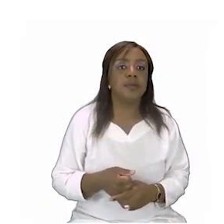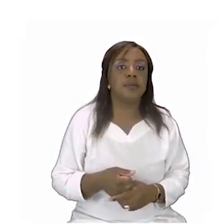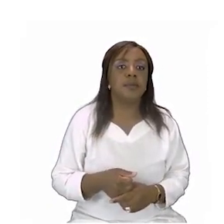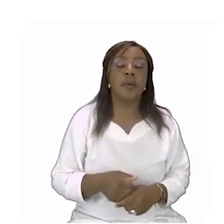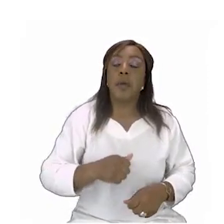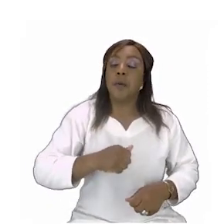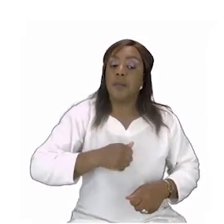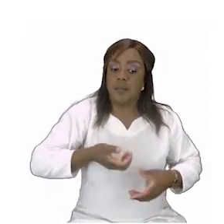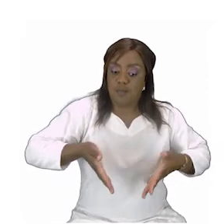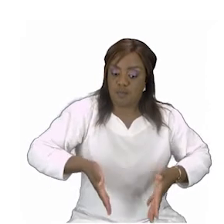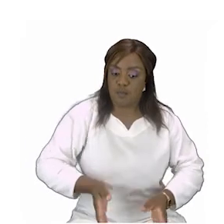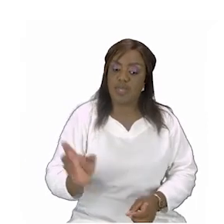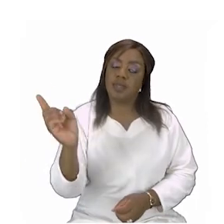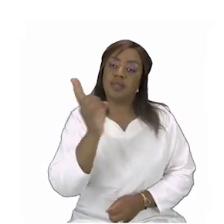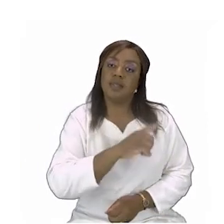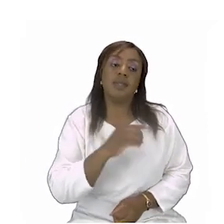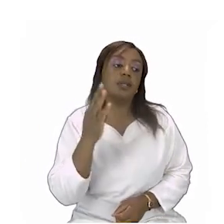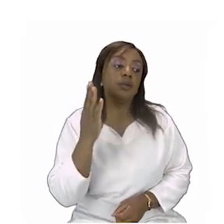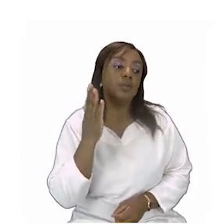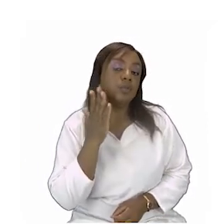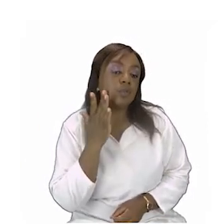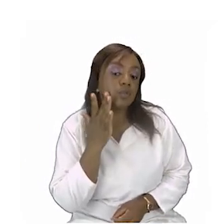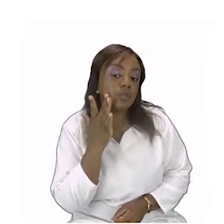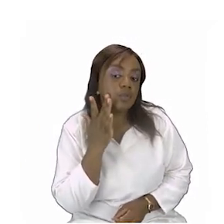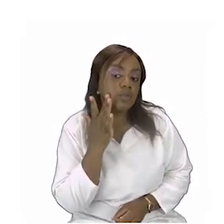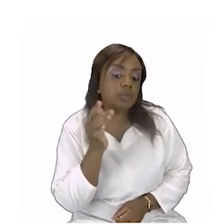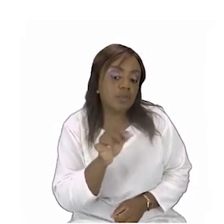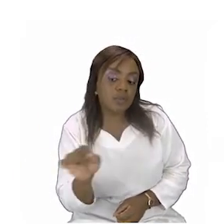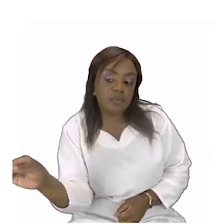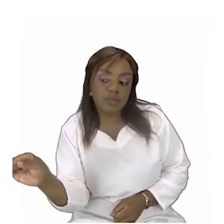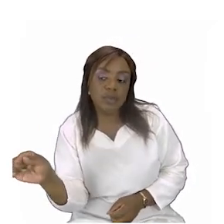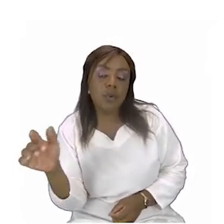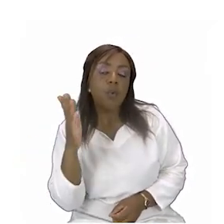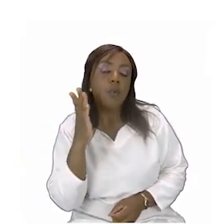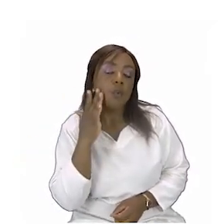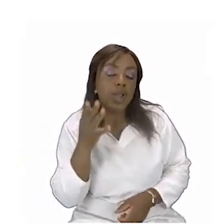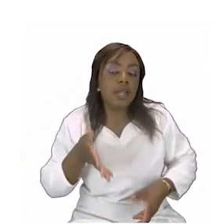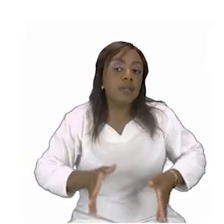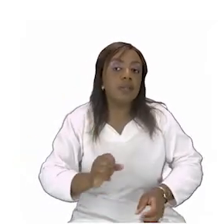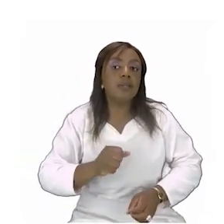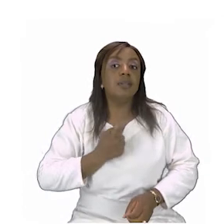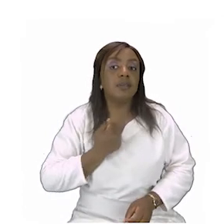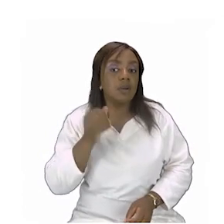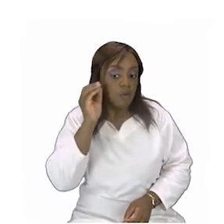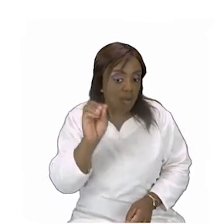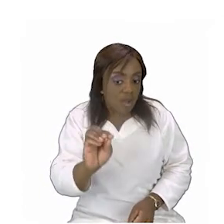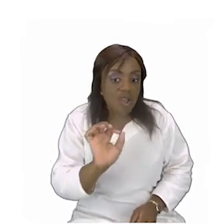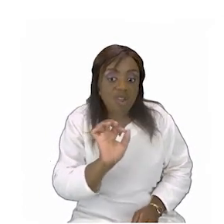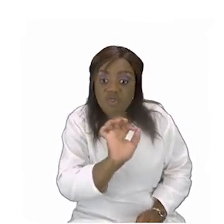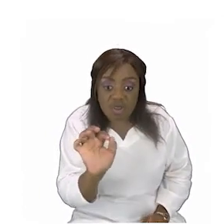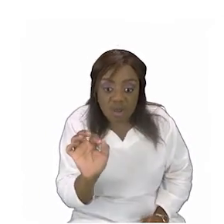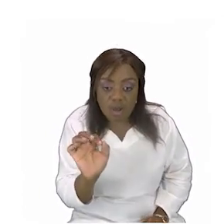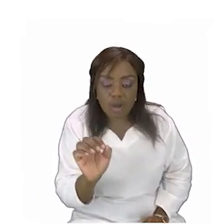birthday is on the dash oh my goodness if you don't know this one you're going